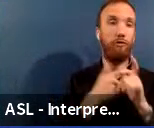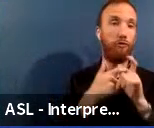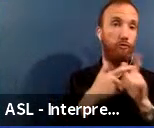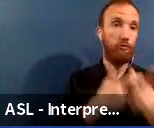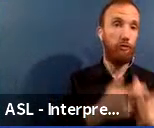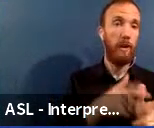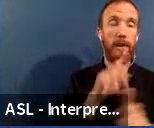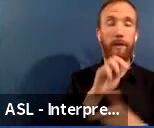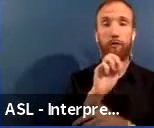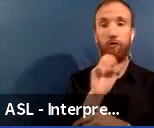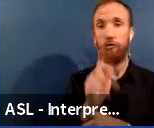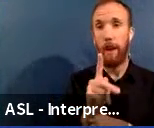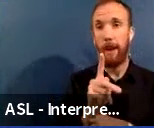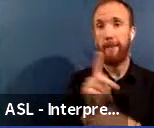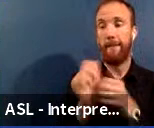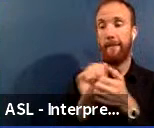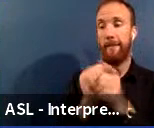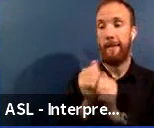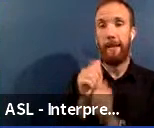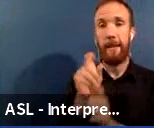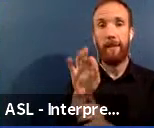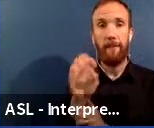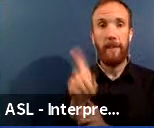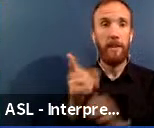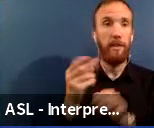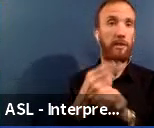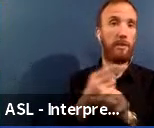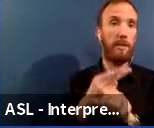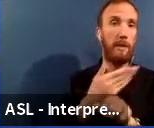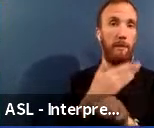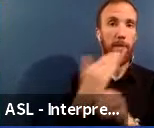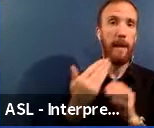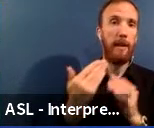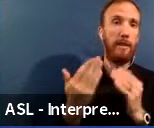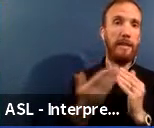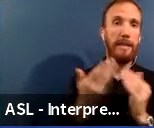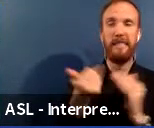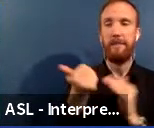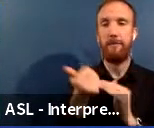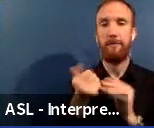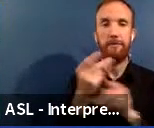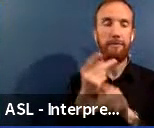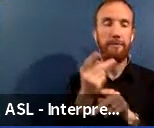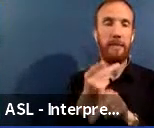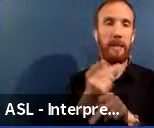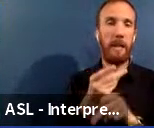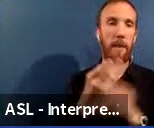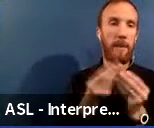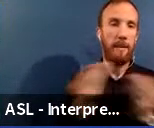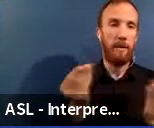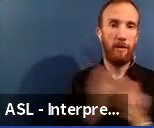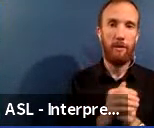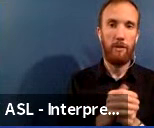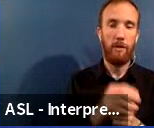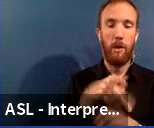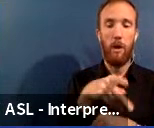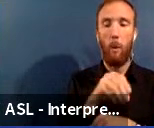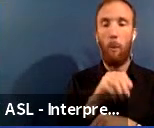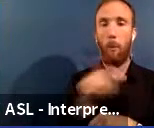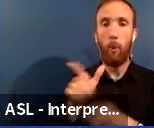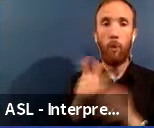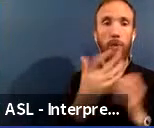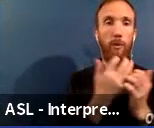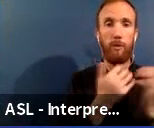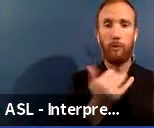creating them with more sustainable material, pools and natatoriums, renovating or repairing them,